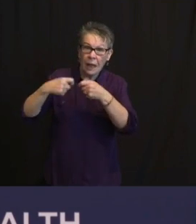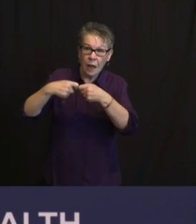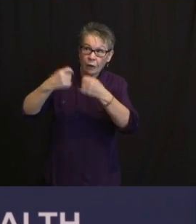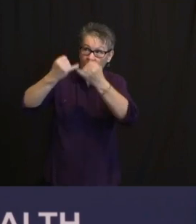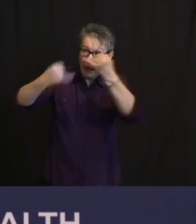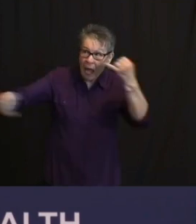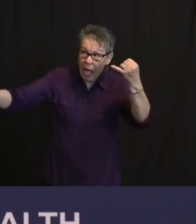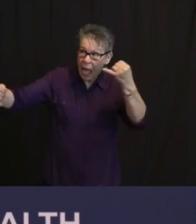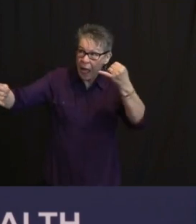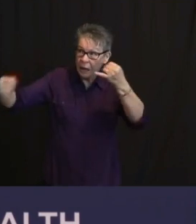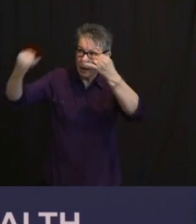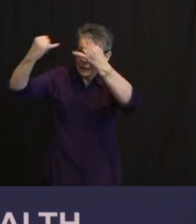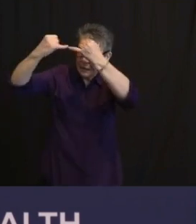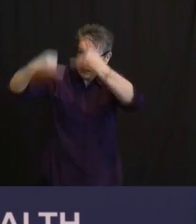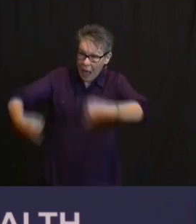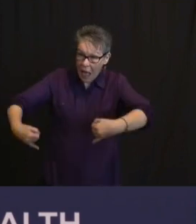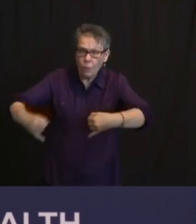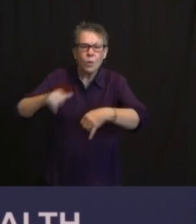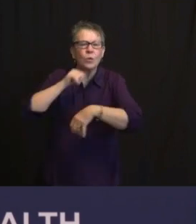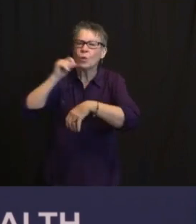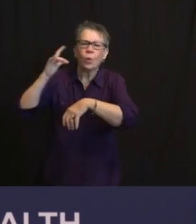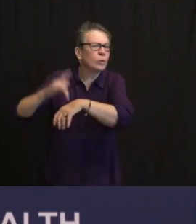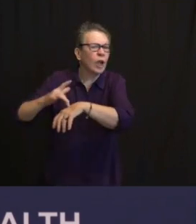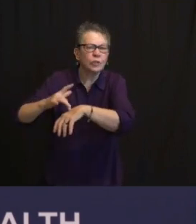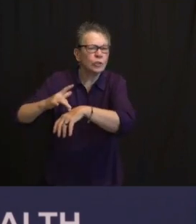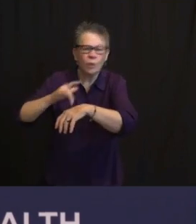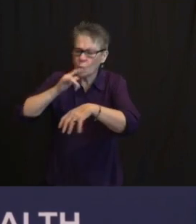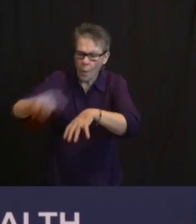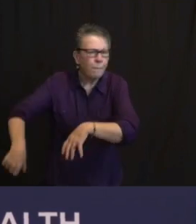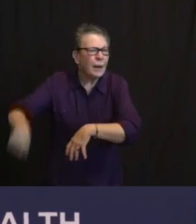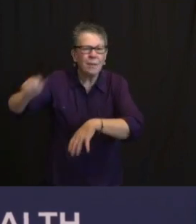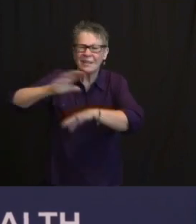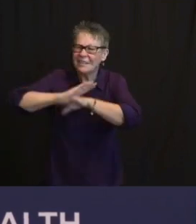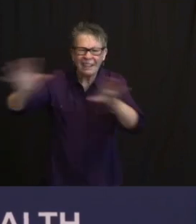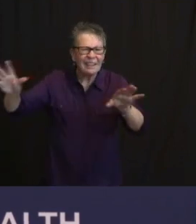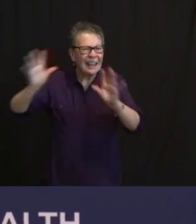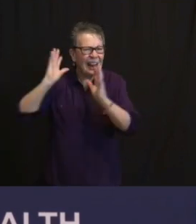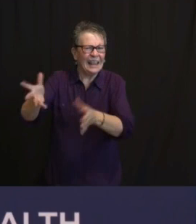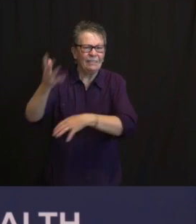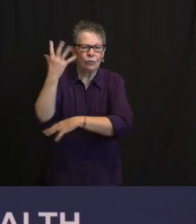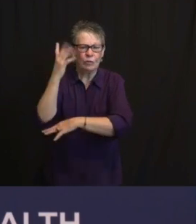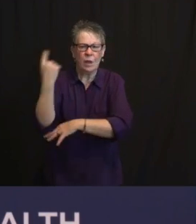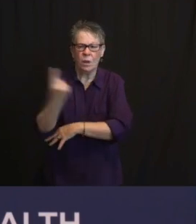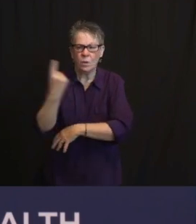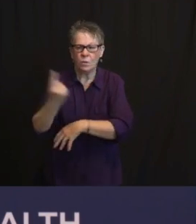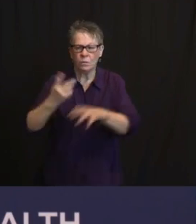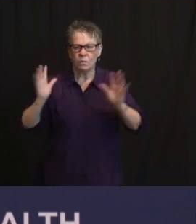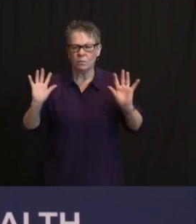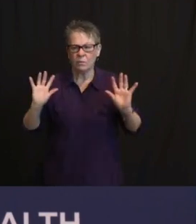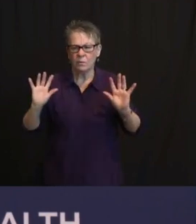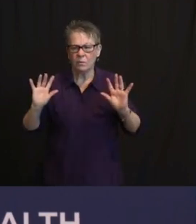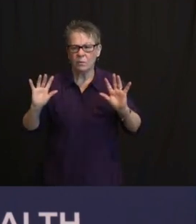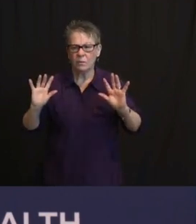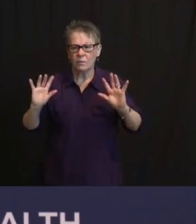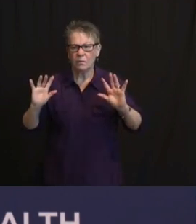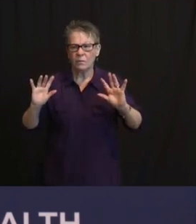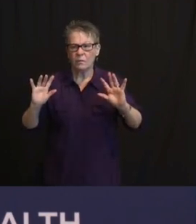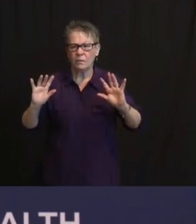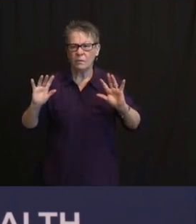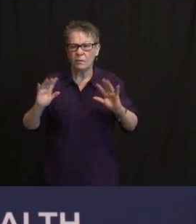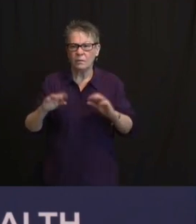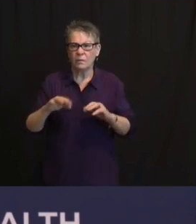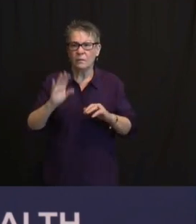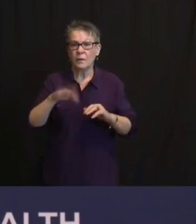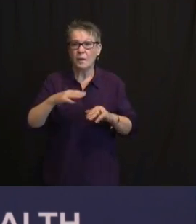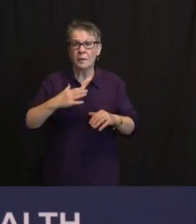TWO PEOPLE DIED, ONE OF WHOM ACTUALLY PHYSICALLY TOUCHED THE LINE, AND ANOTHER ONE TRIED TO DRIVE OVER, AND THAT PERSON ALSO LOST THEIR LIFE.